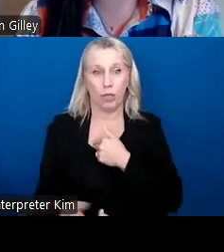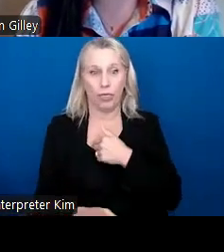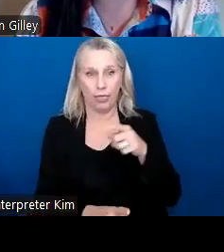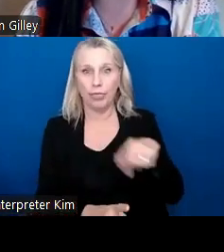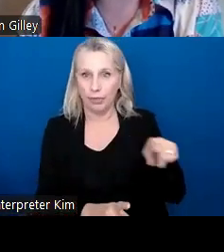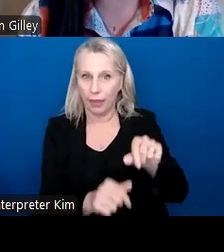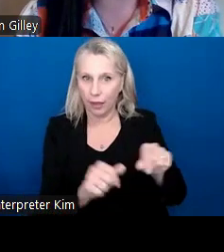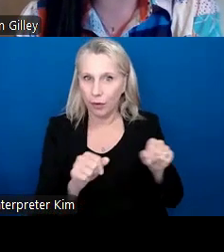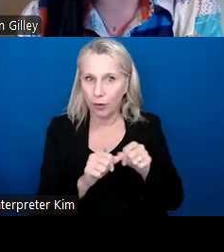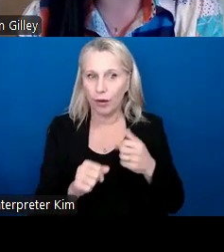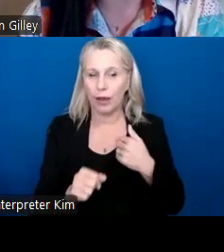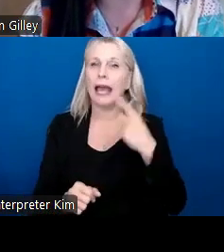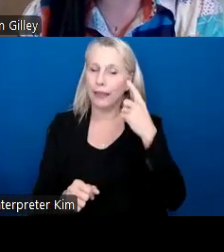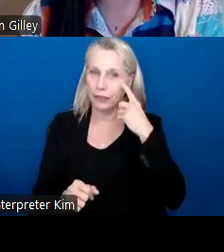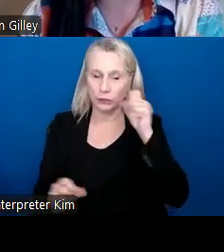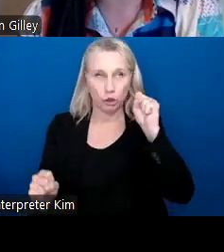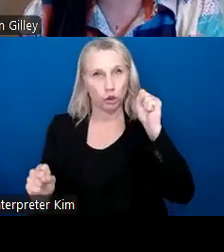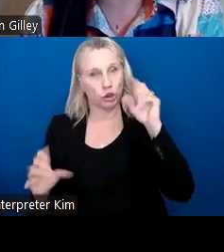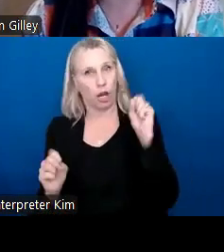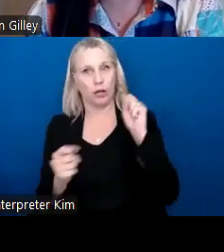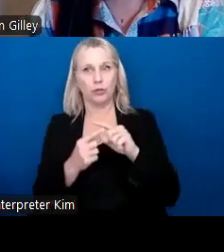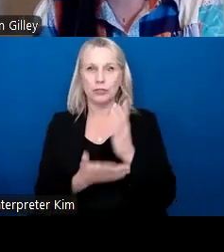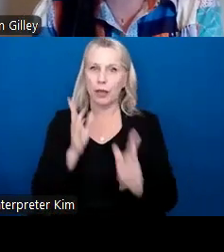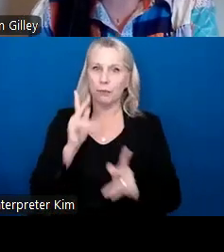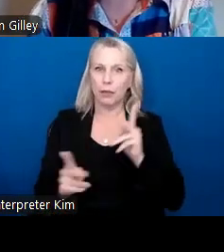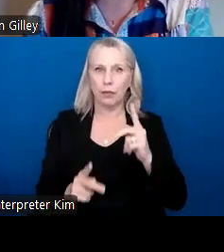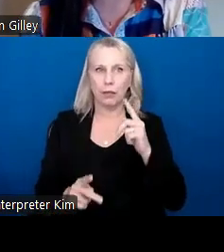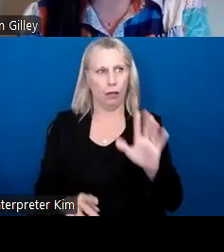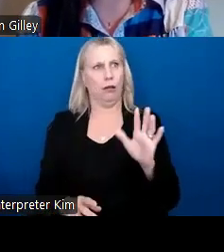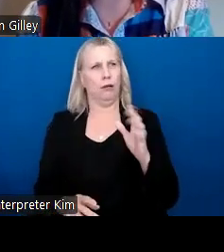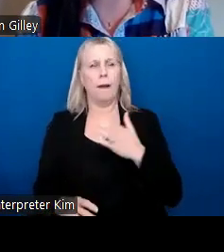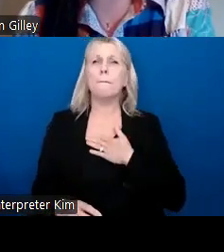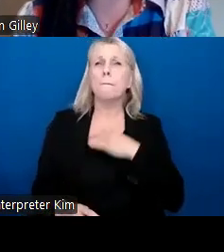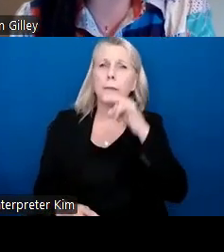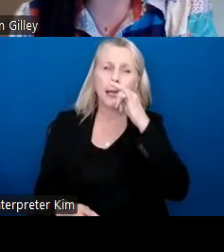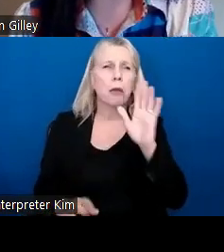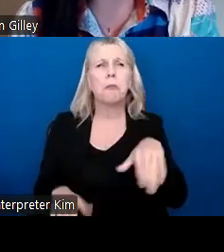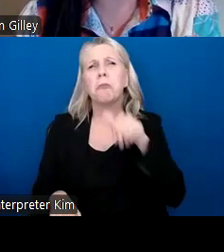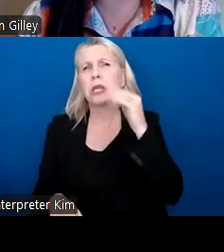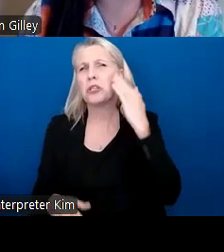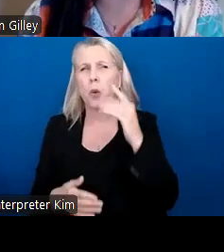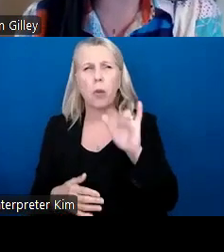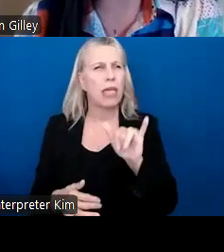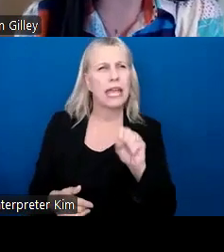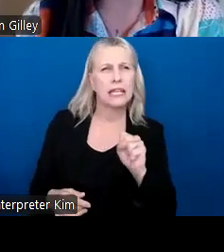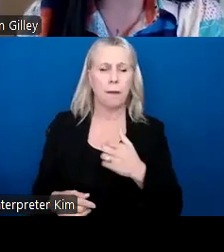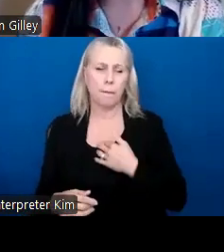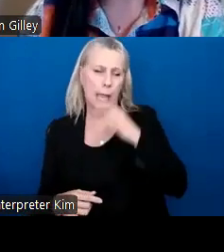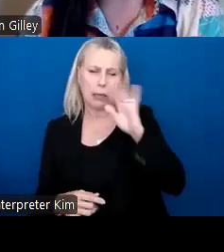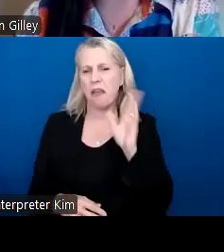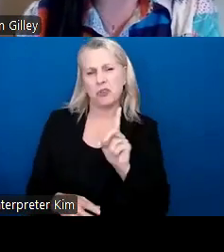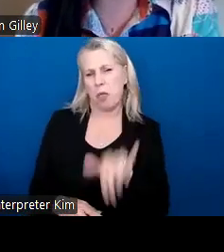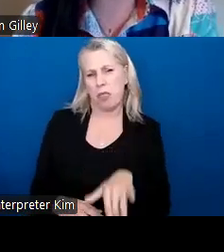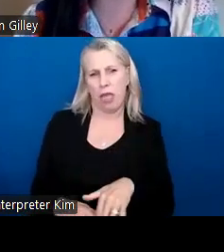And yeah, I think it's just shocking to some people. Sometimes they're like, oh, my kid doesn't know what that is. My kid would never do that.